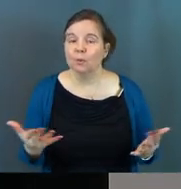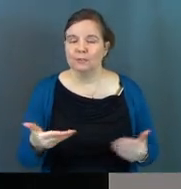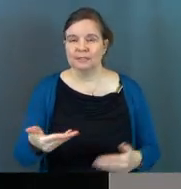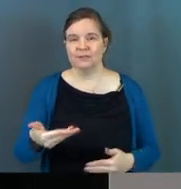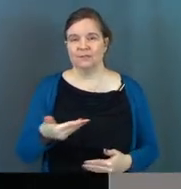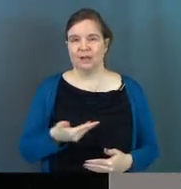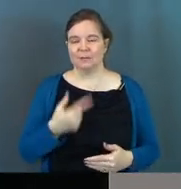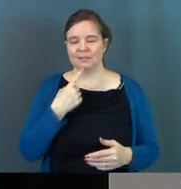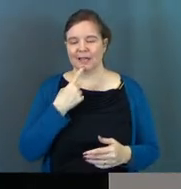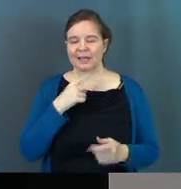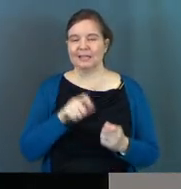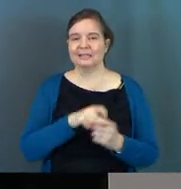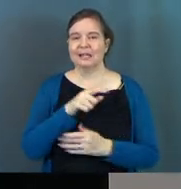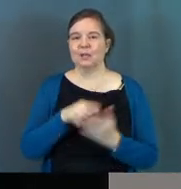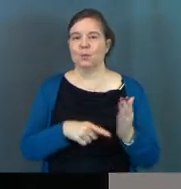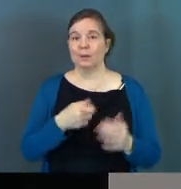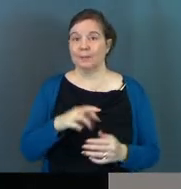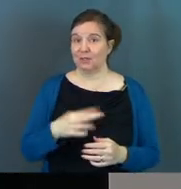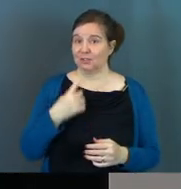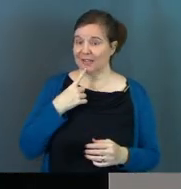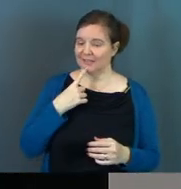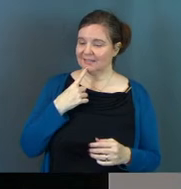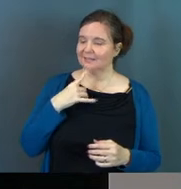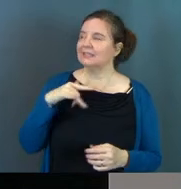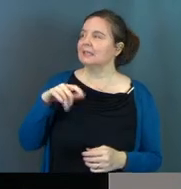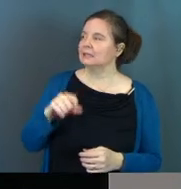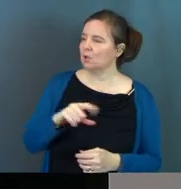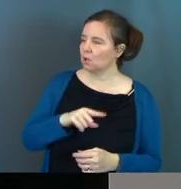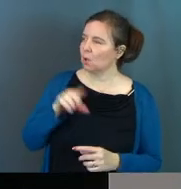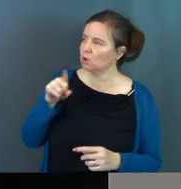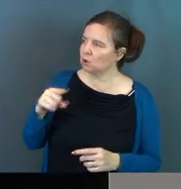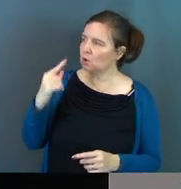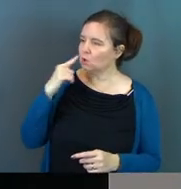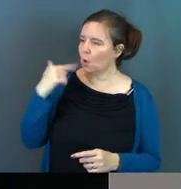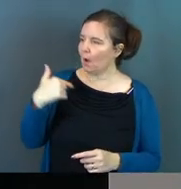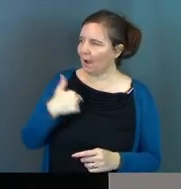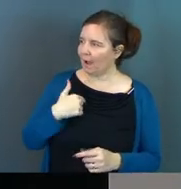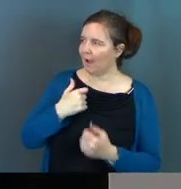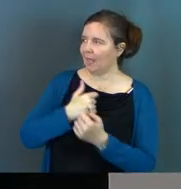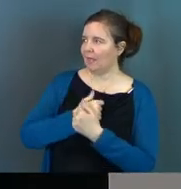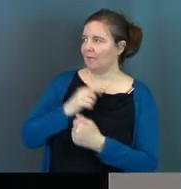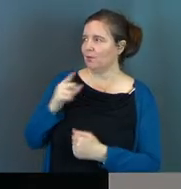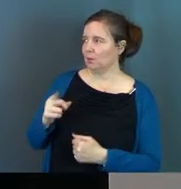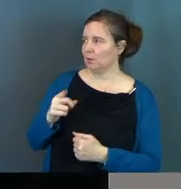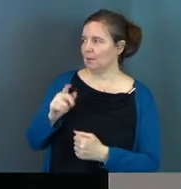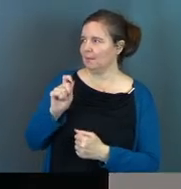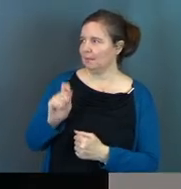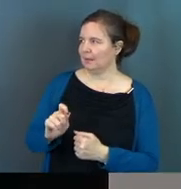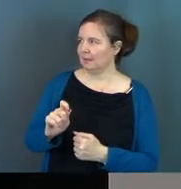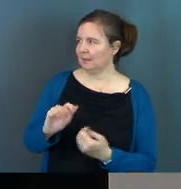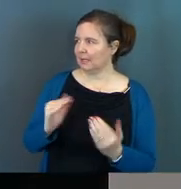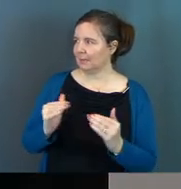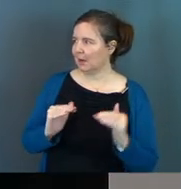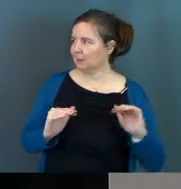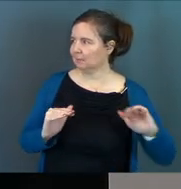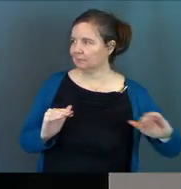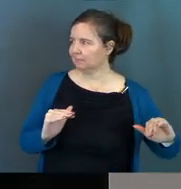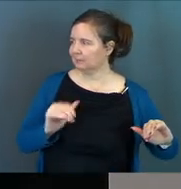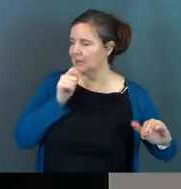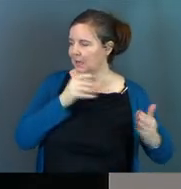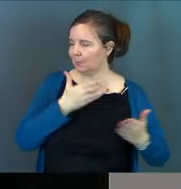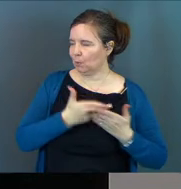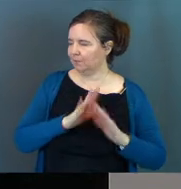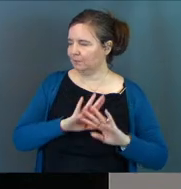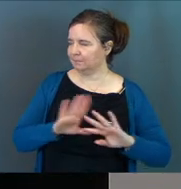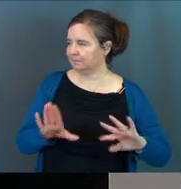He's inviting him to say exactly what Peter says. Yes, Lord, you know that I love you. What is that? I've got nothing else to prove